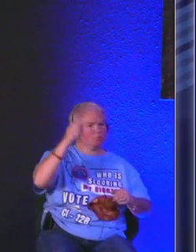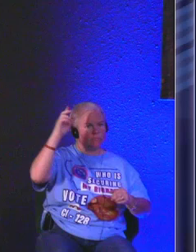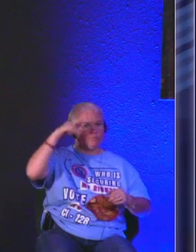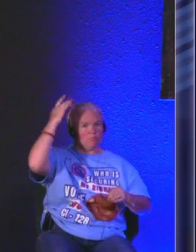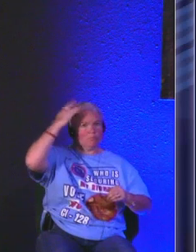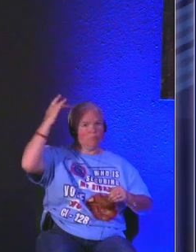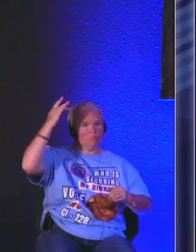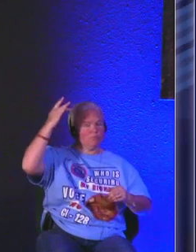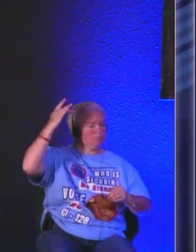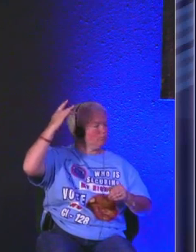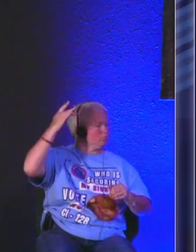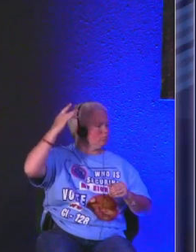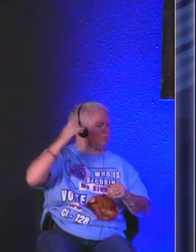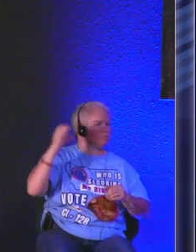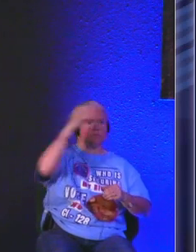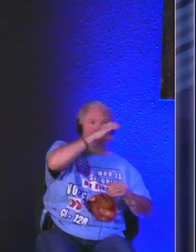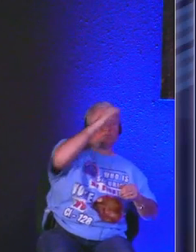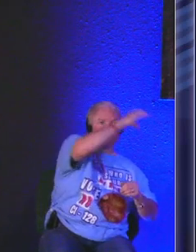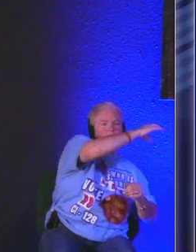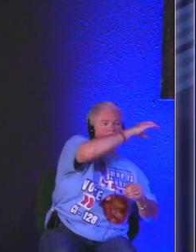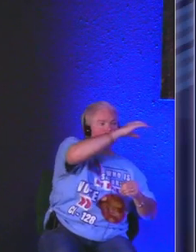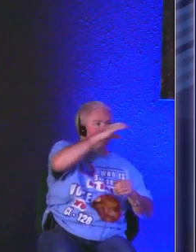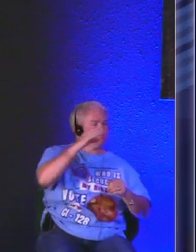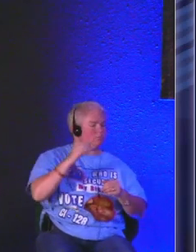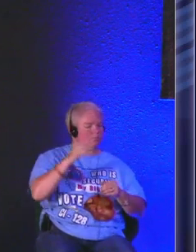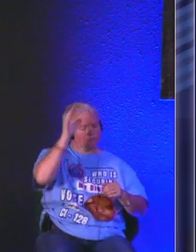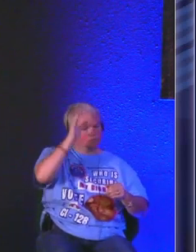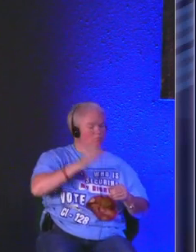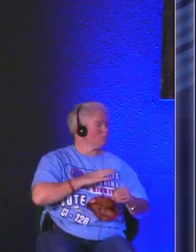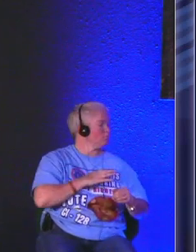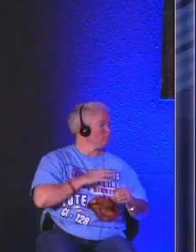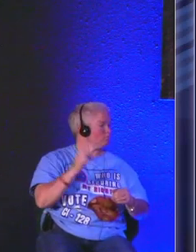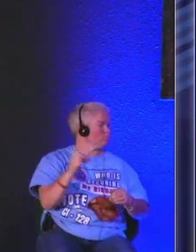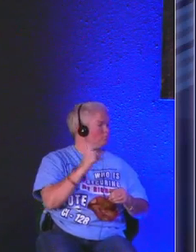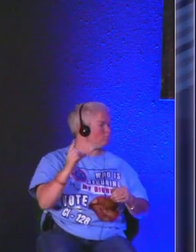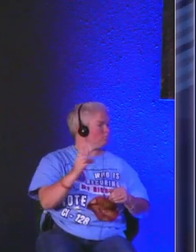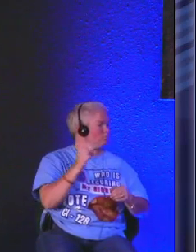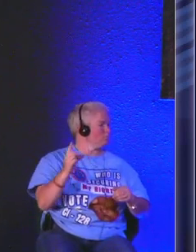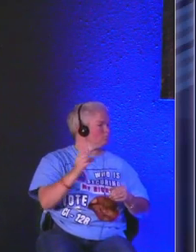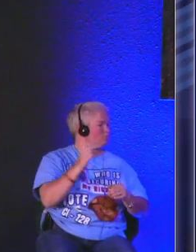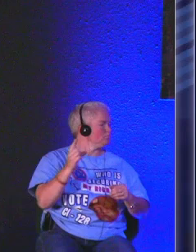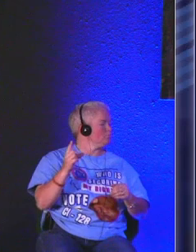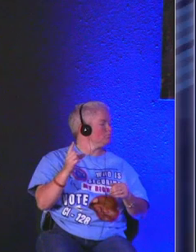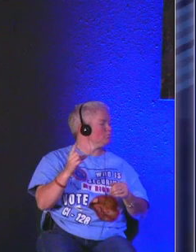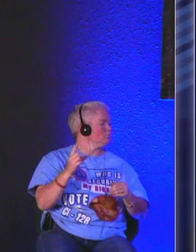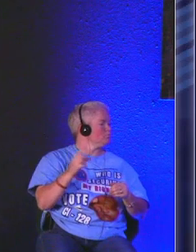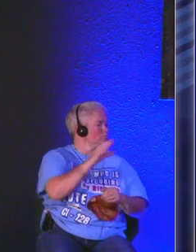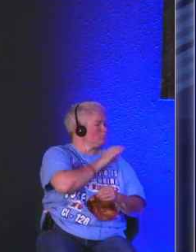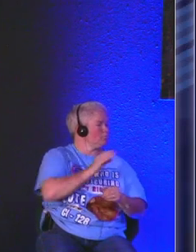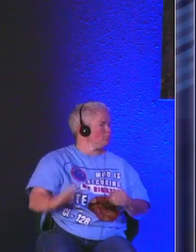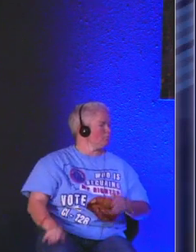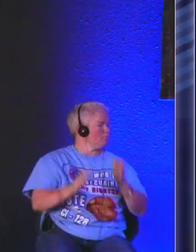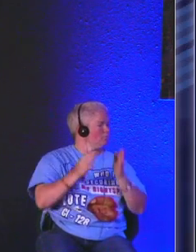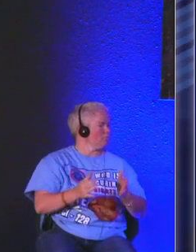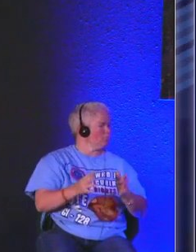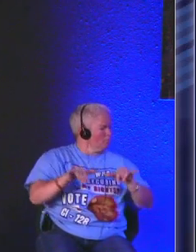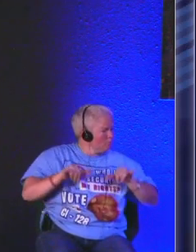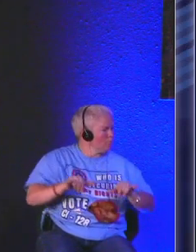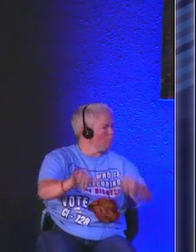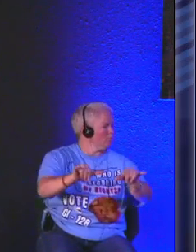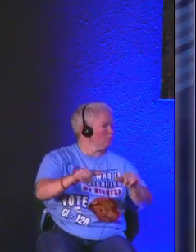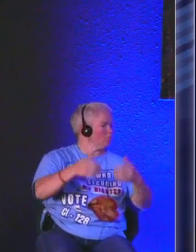of politics because it seeks to gain favor with man it's always been there but we as Christians